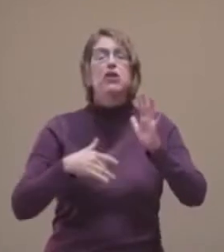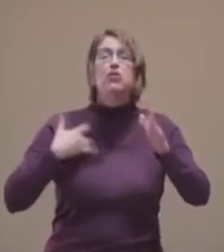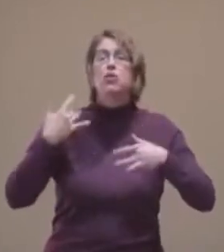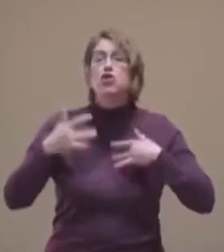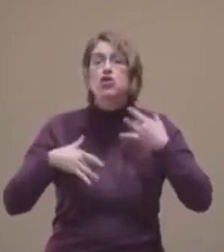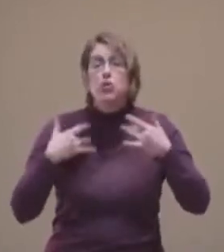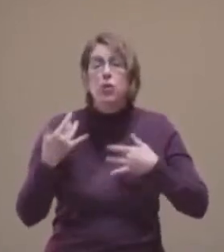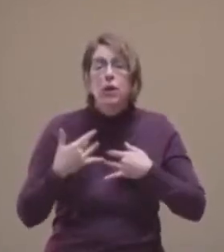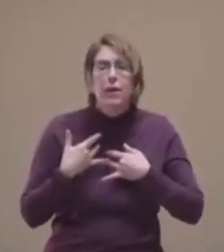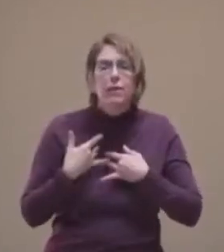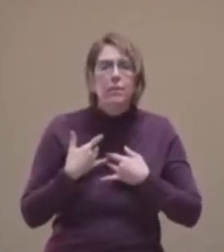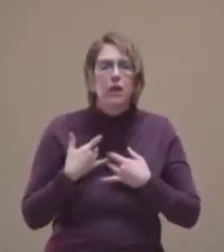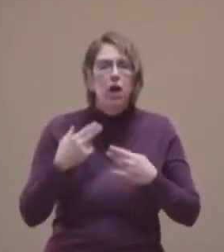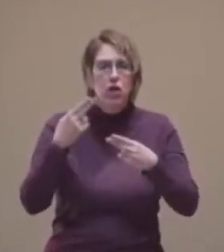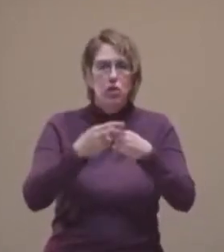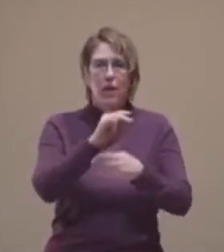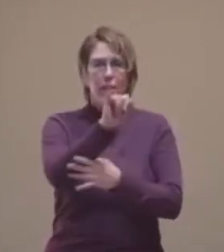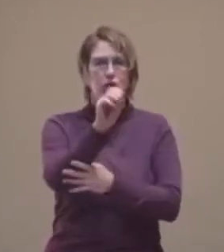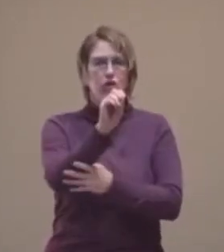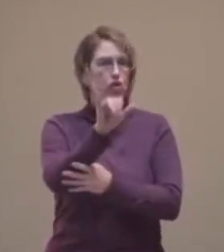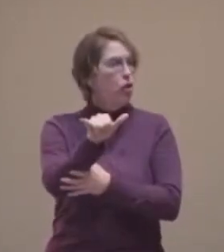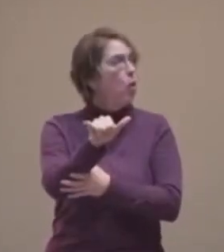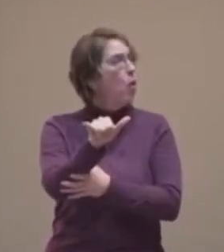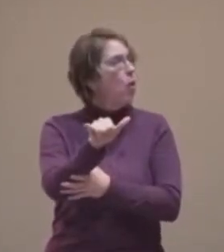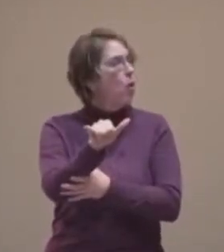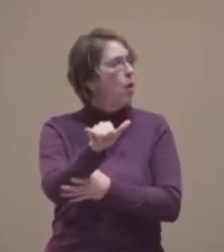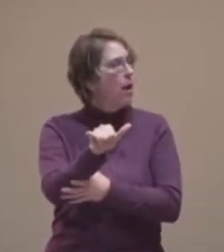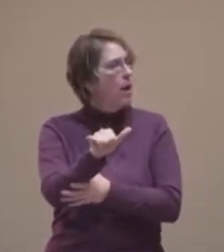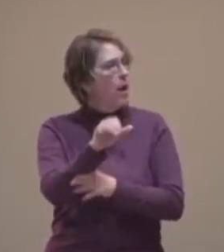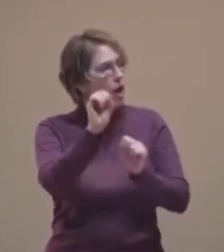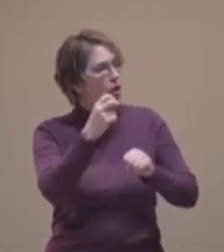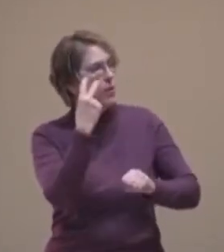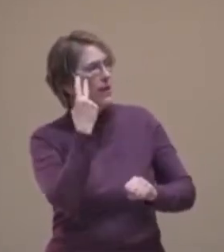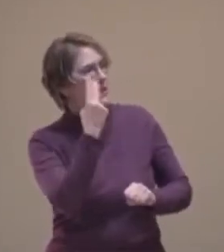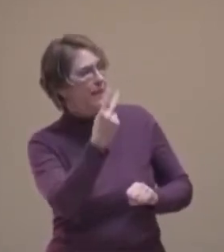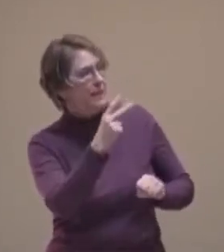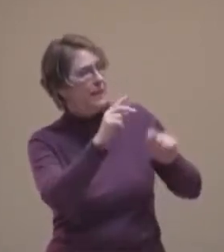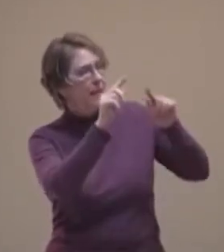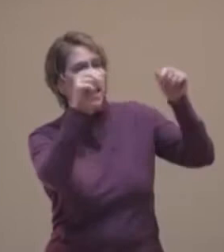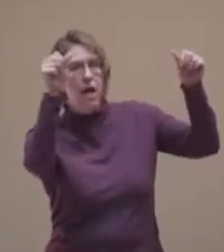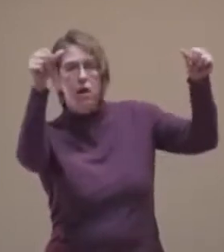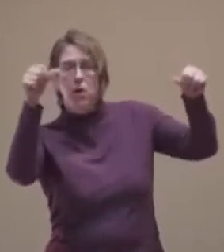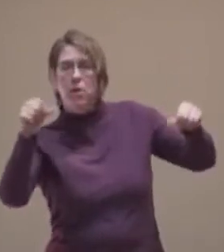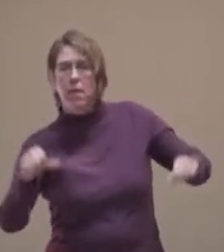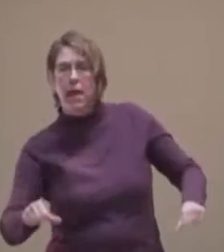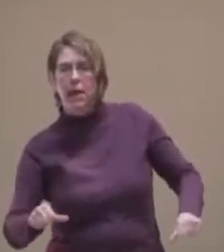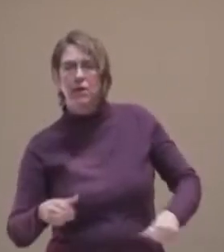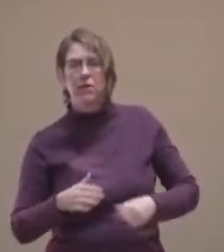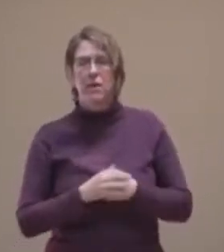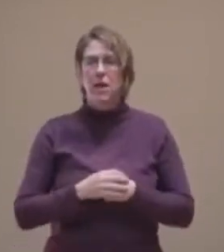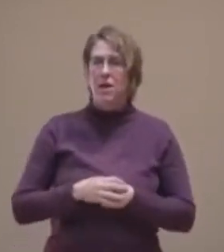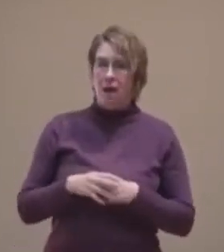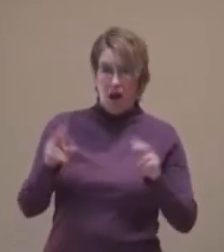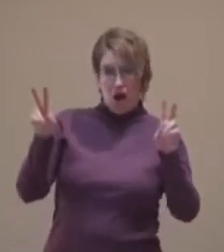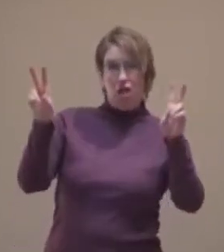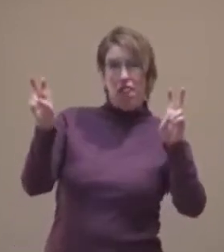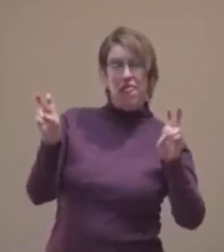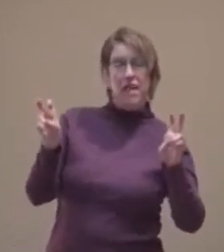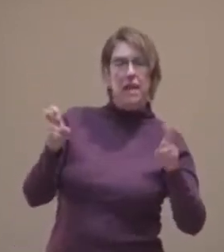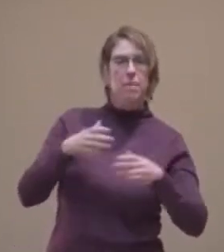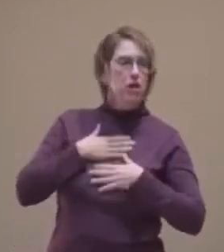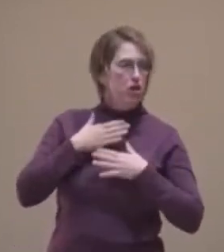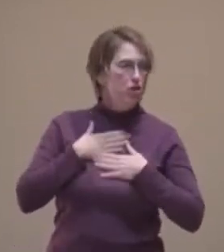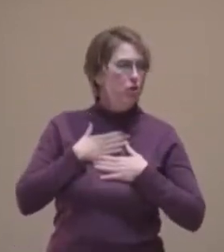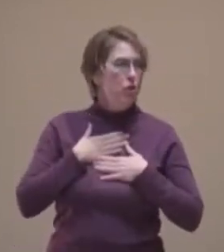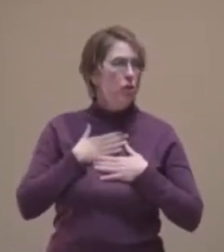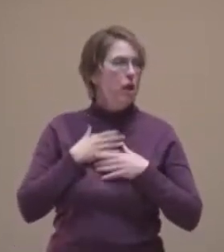joy. So we see joy as our newest banner over there. We have our theme of joy. And we light our pink